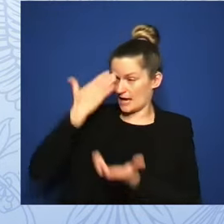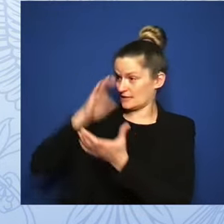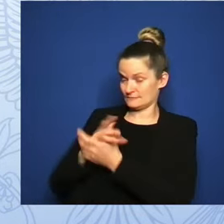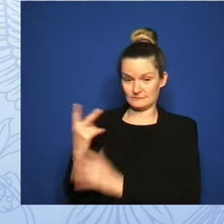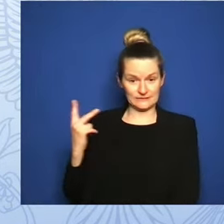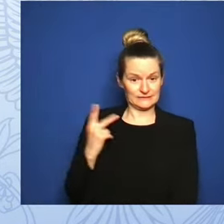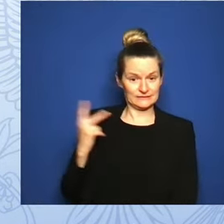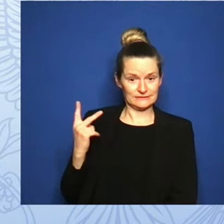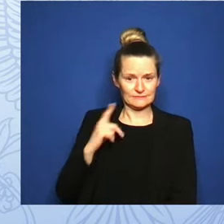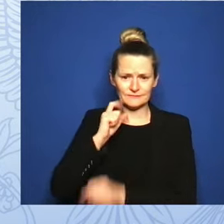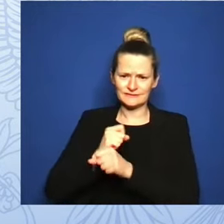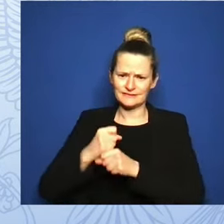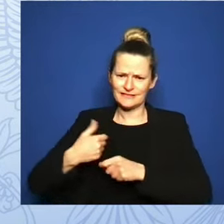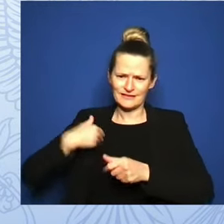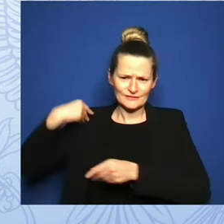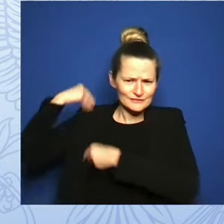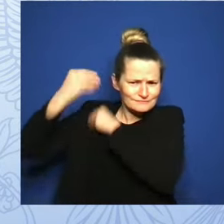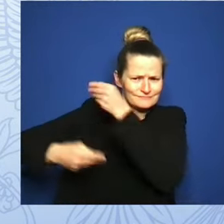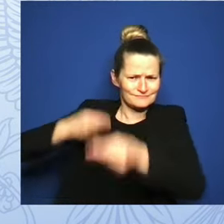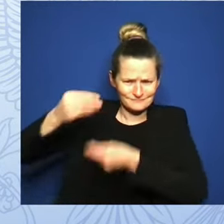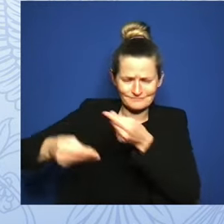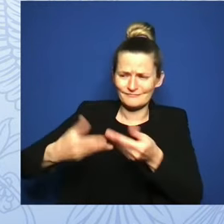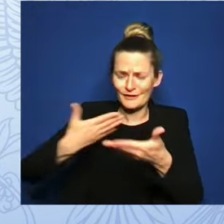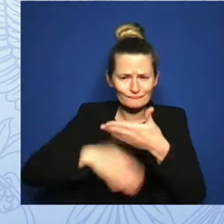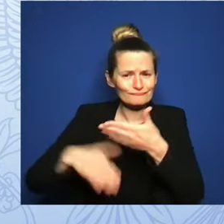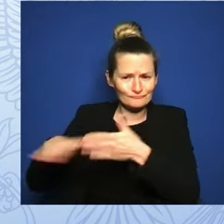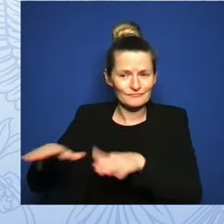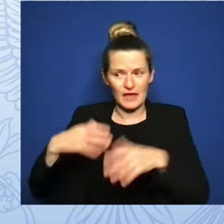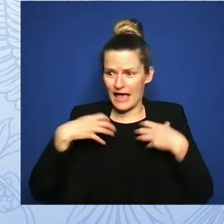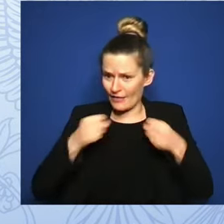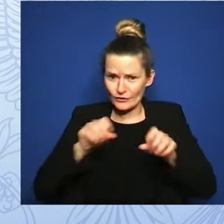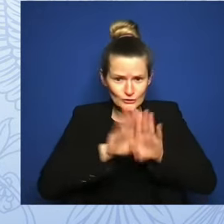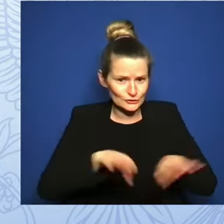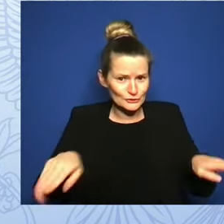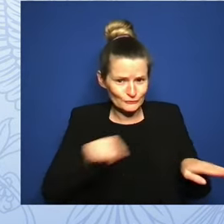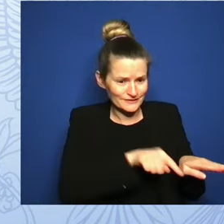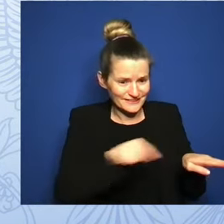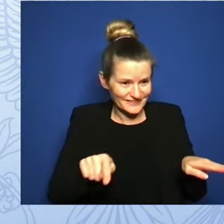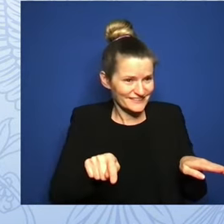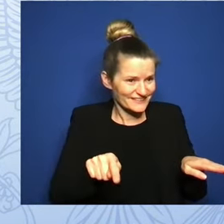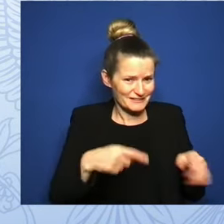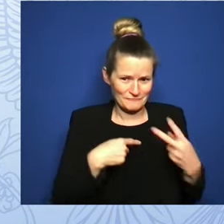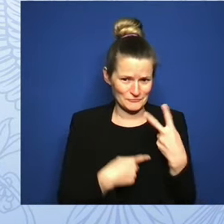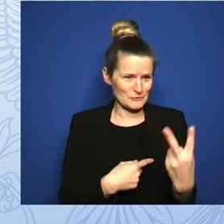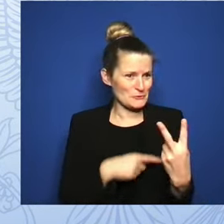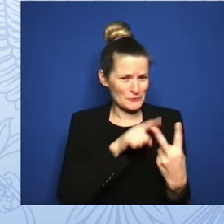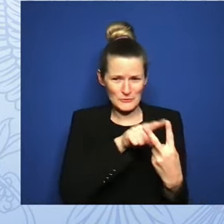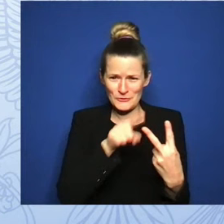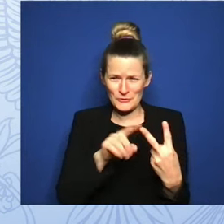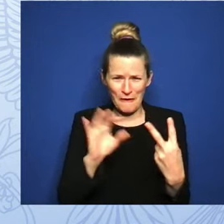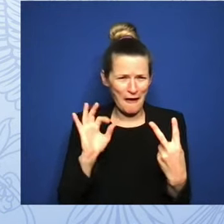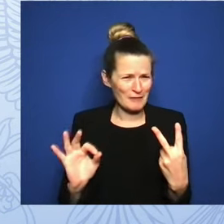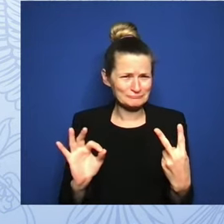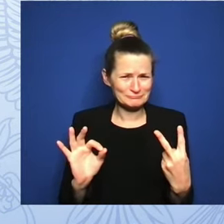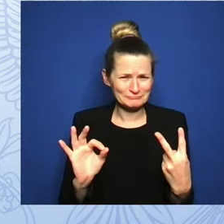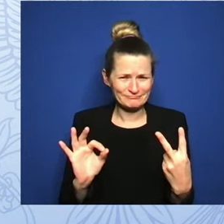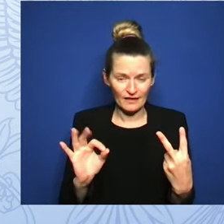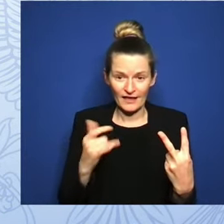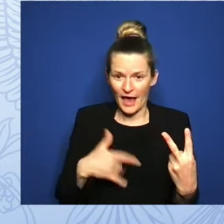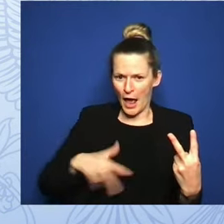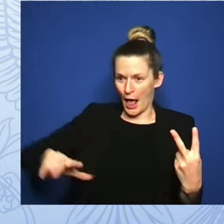and our long-awaited third is due this fall, this August.